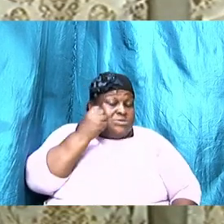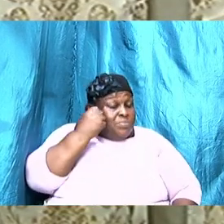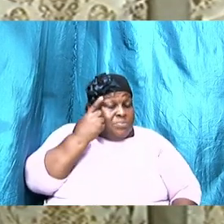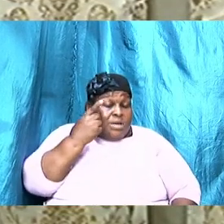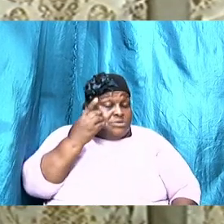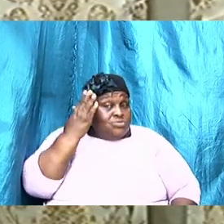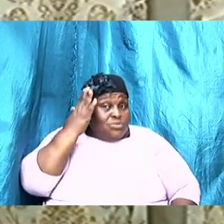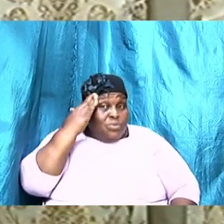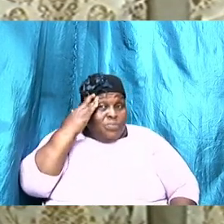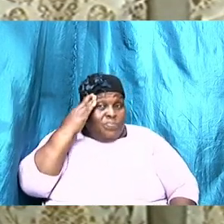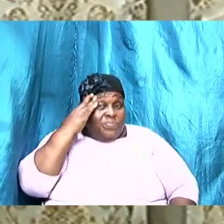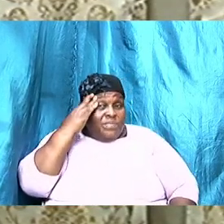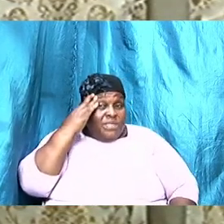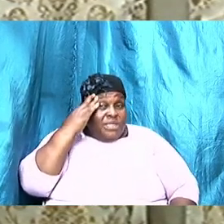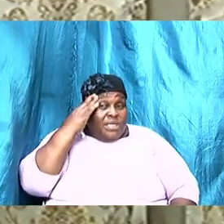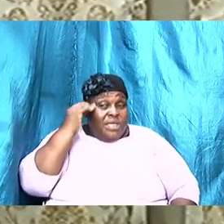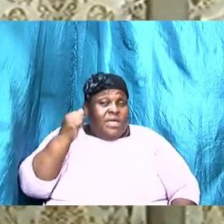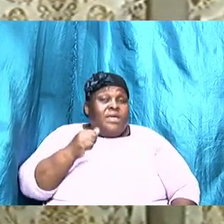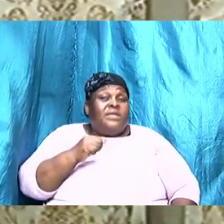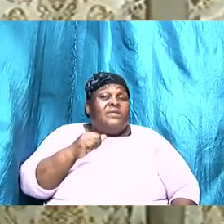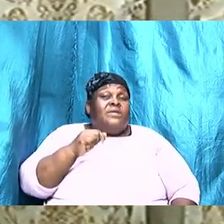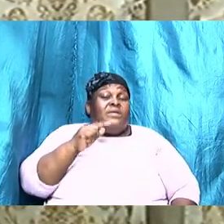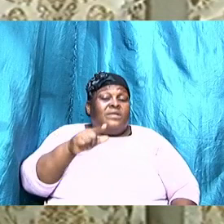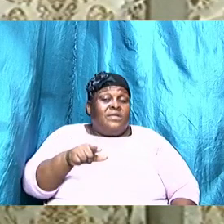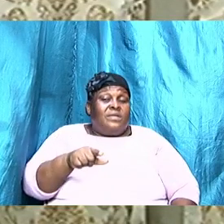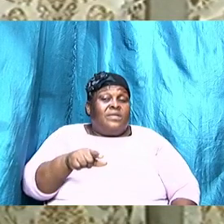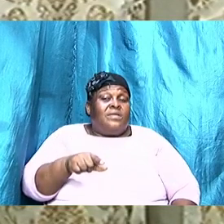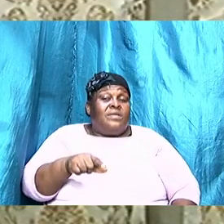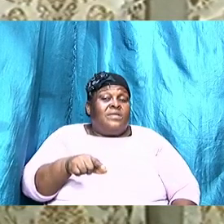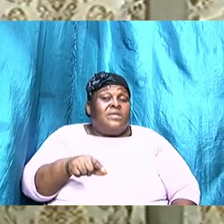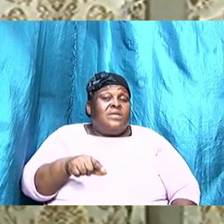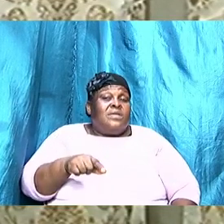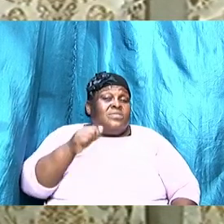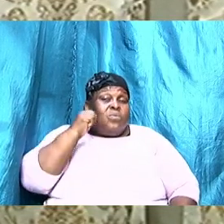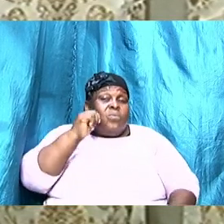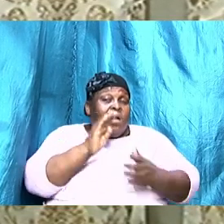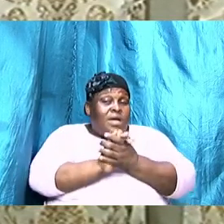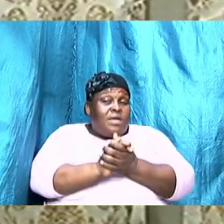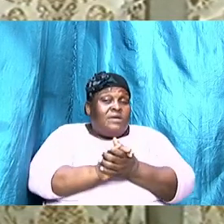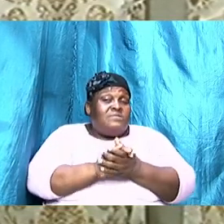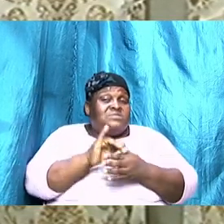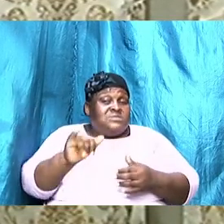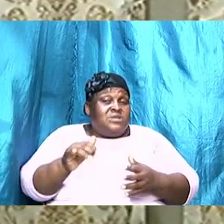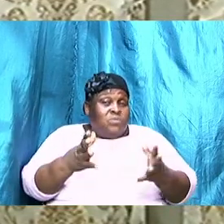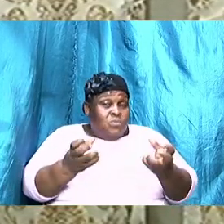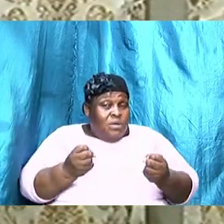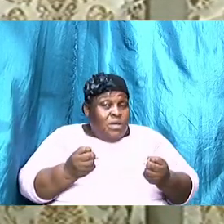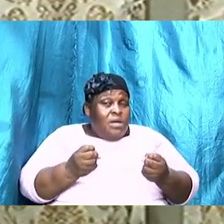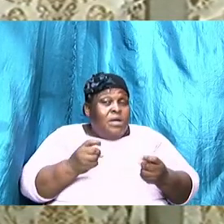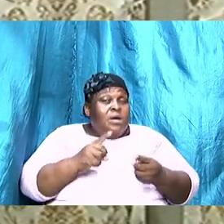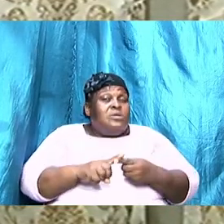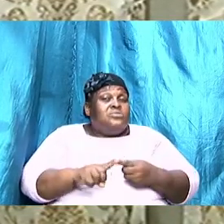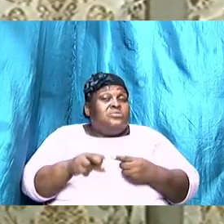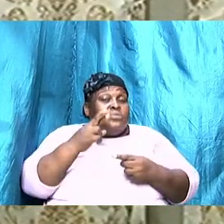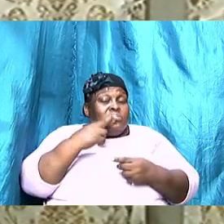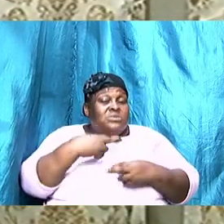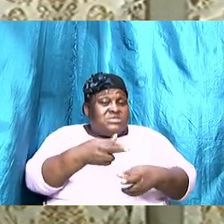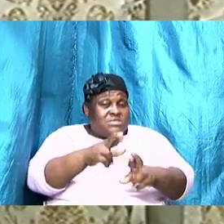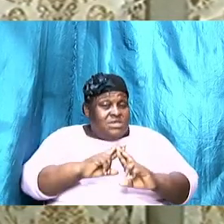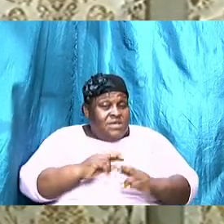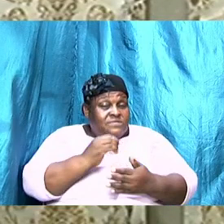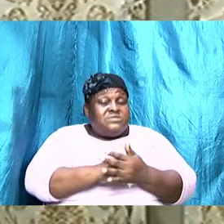to know that she still wants to receive something of her husband